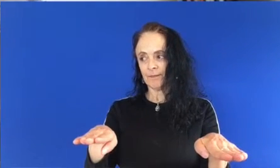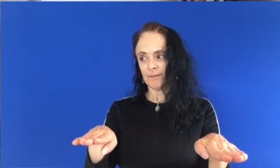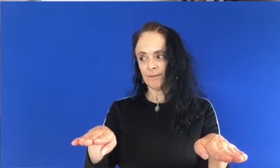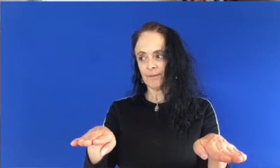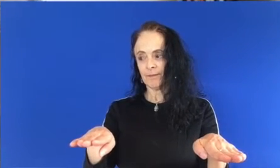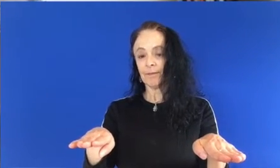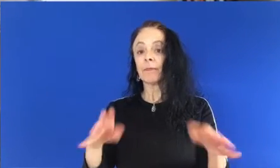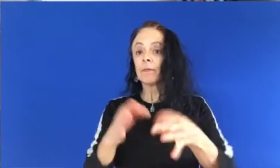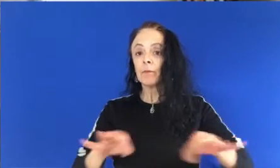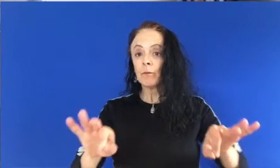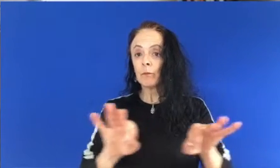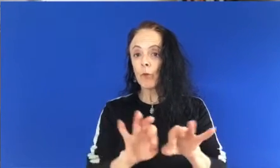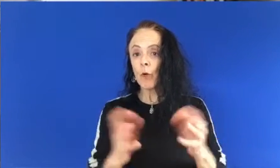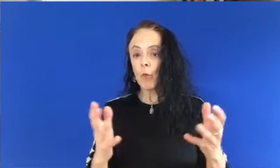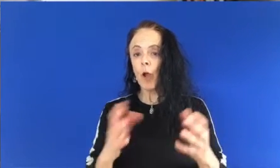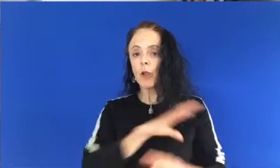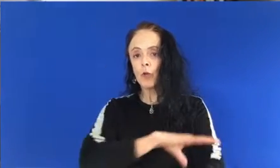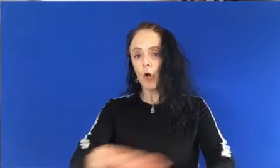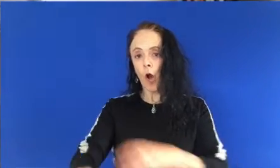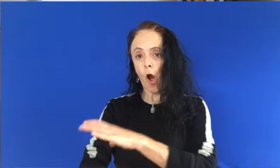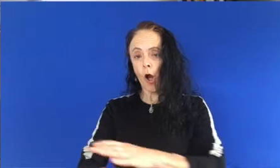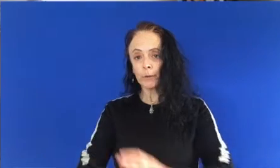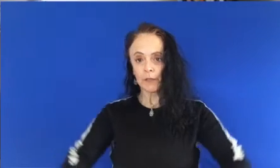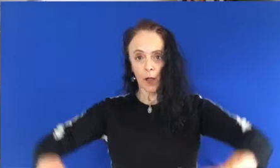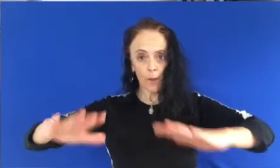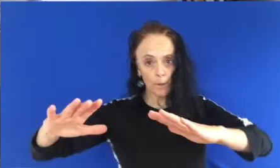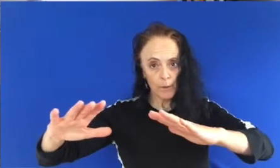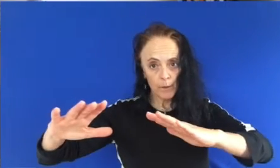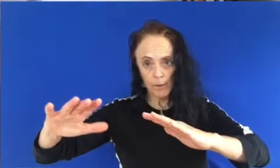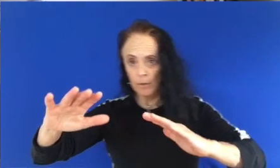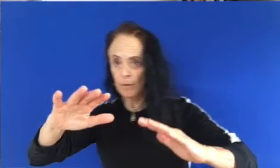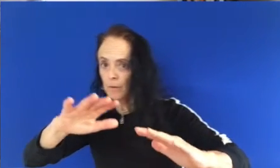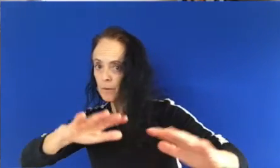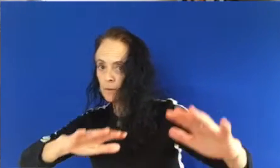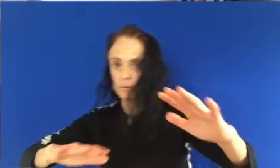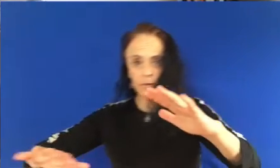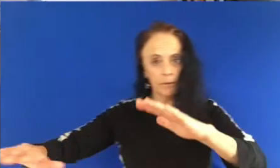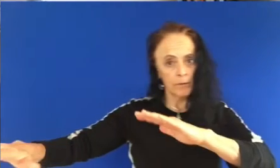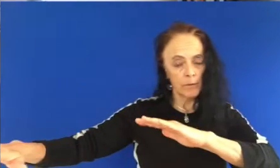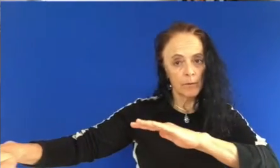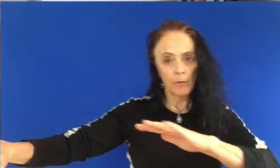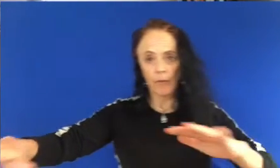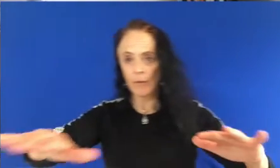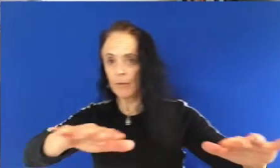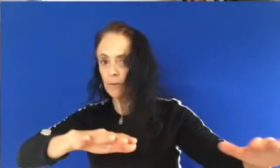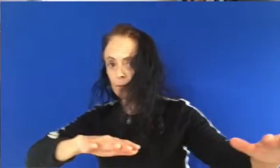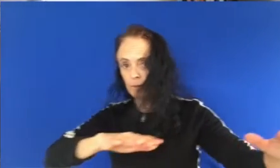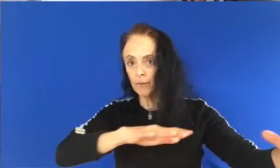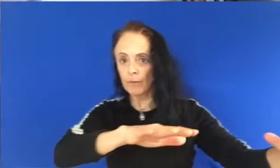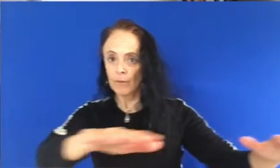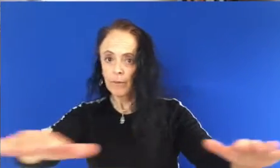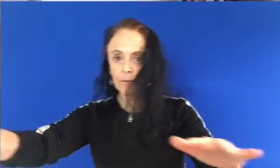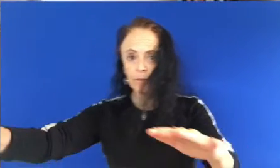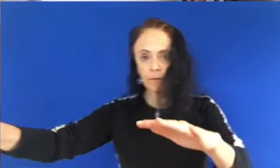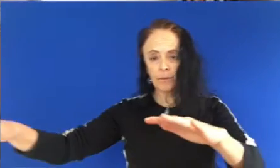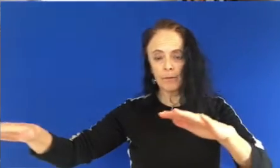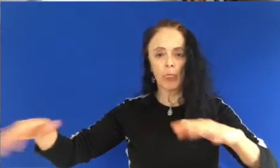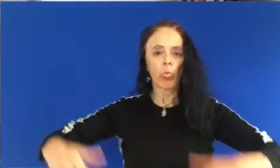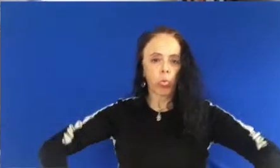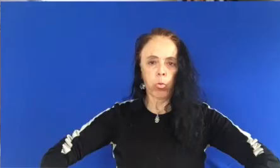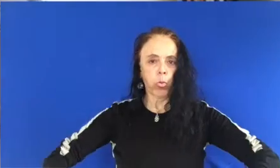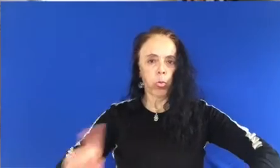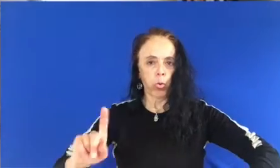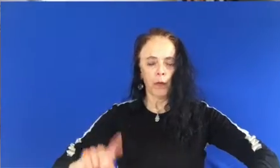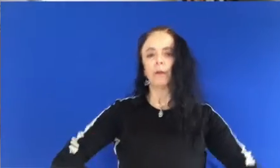pie atrás, and you want it, make sure you keep your arms up. Poner sus brazos aquí.